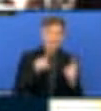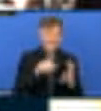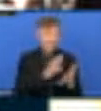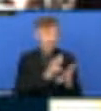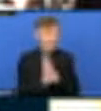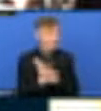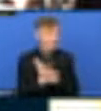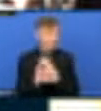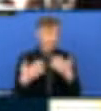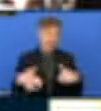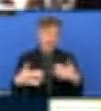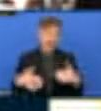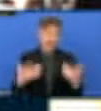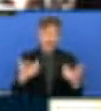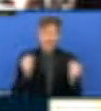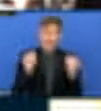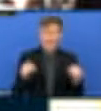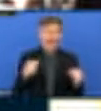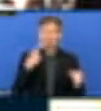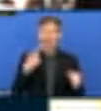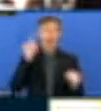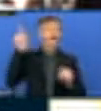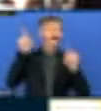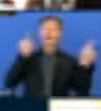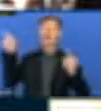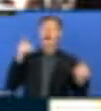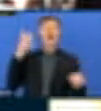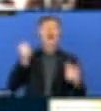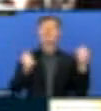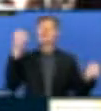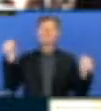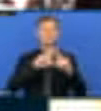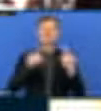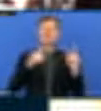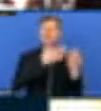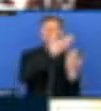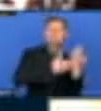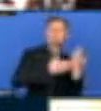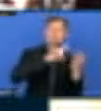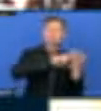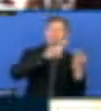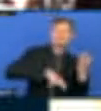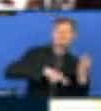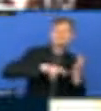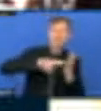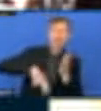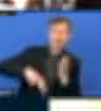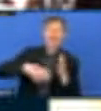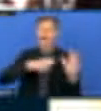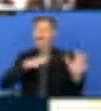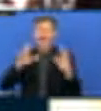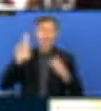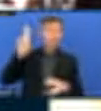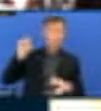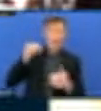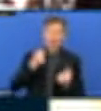as well the National Units. But it's only on